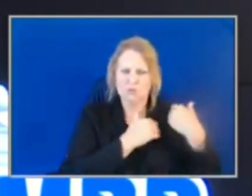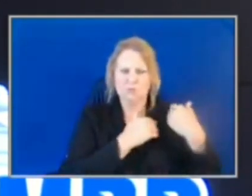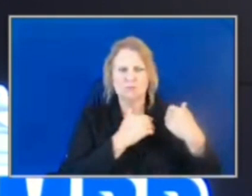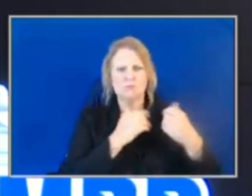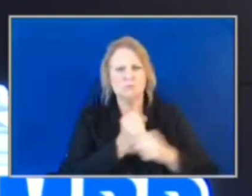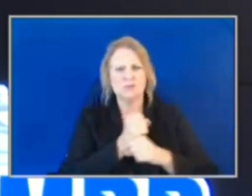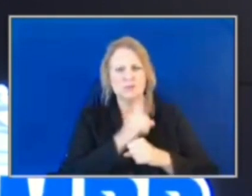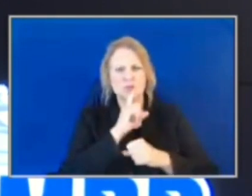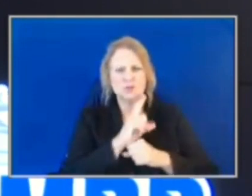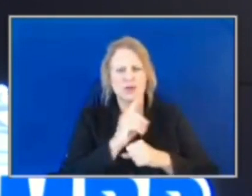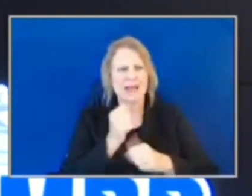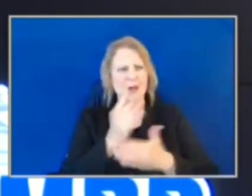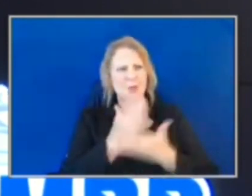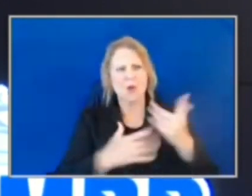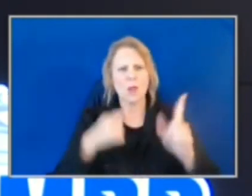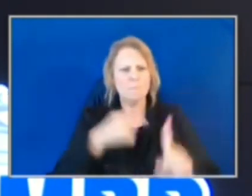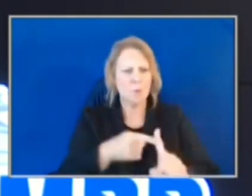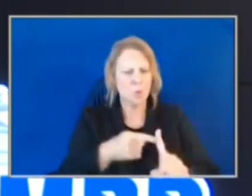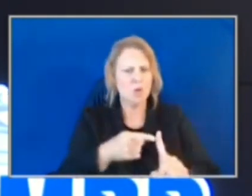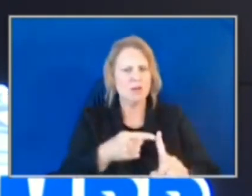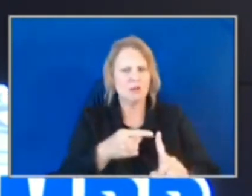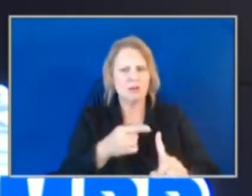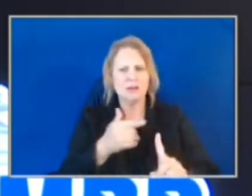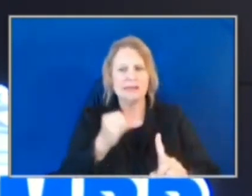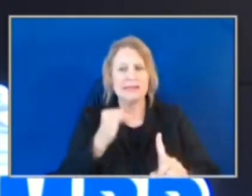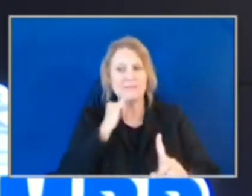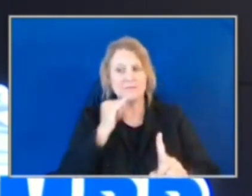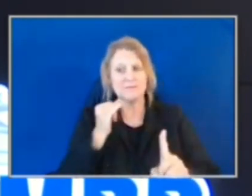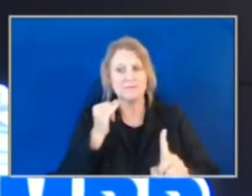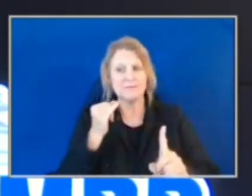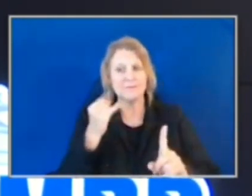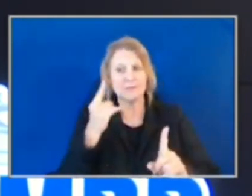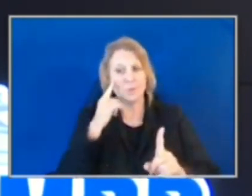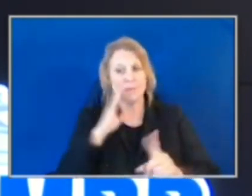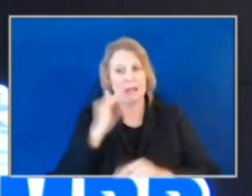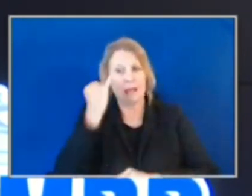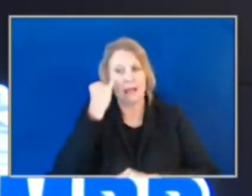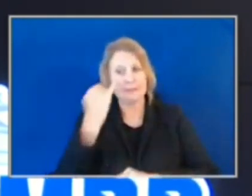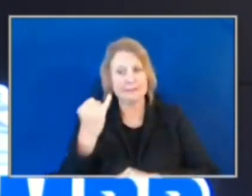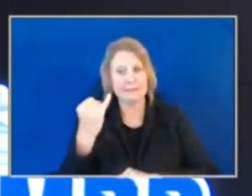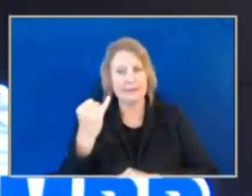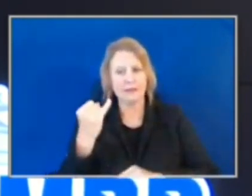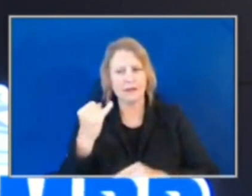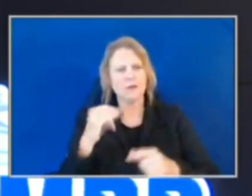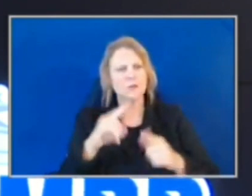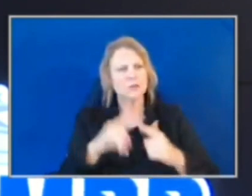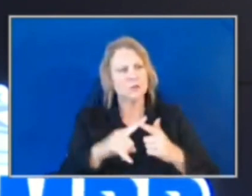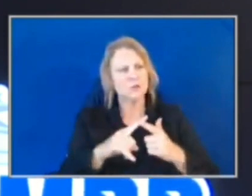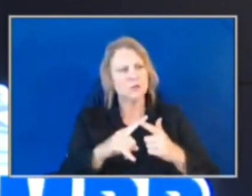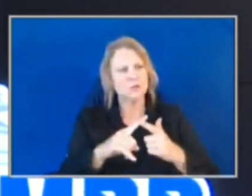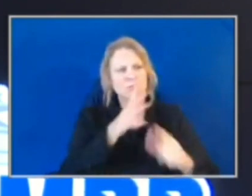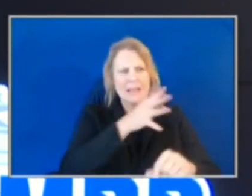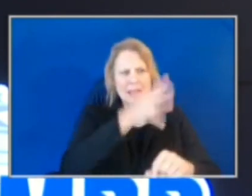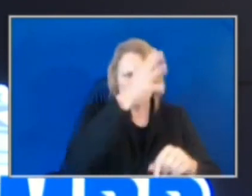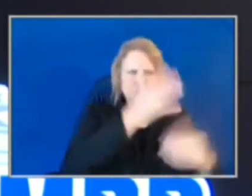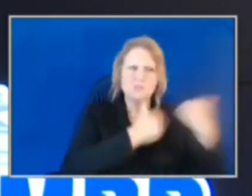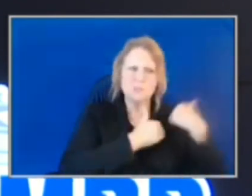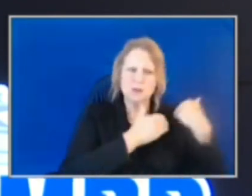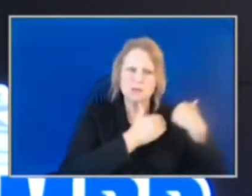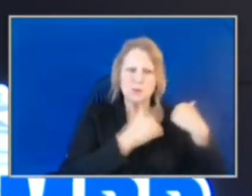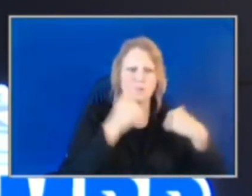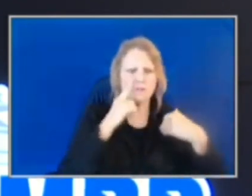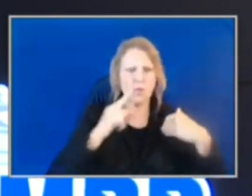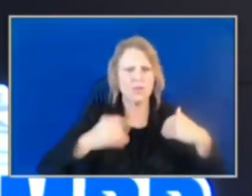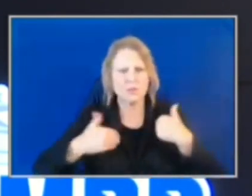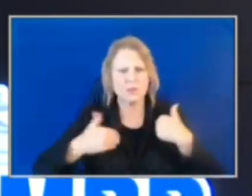at what point, if not already, will it be an idea brought forth to hold parents responsible for the juvenile crime,